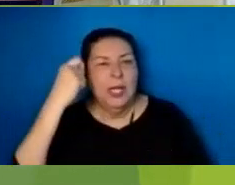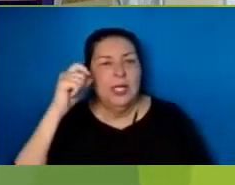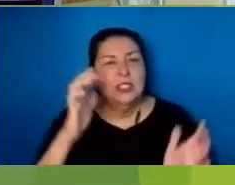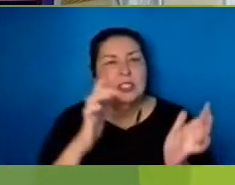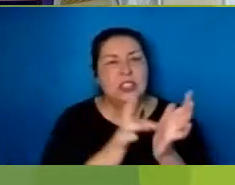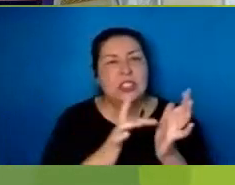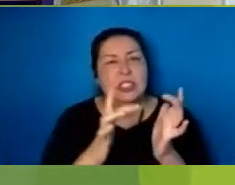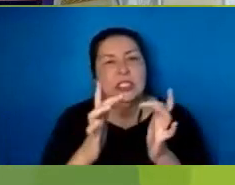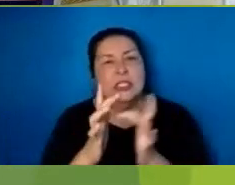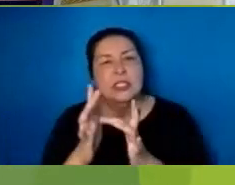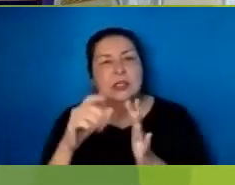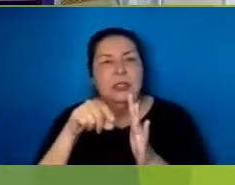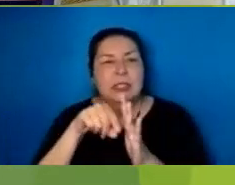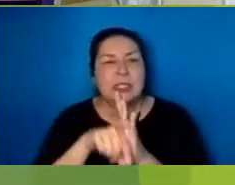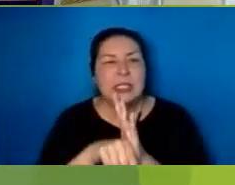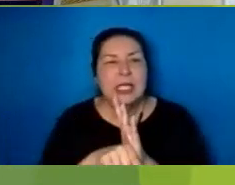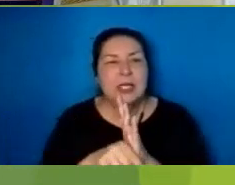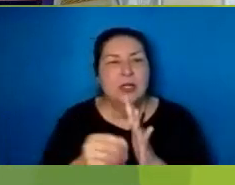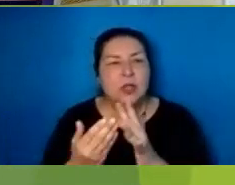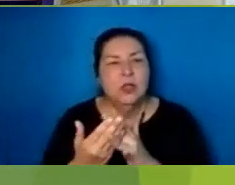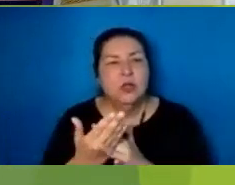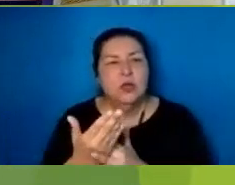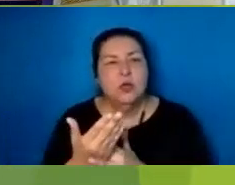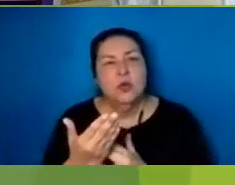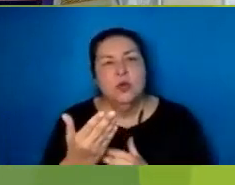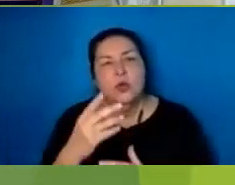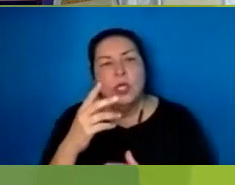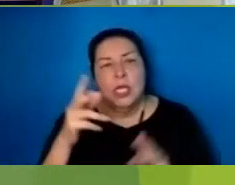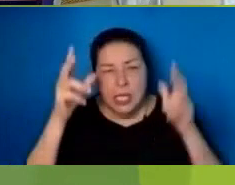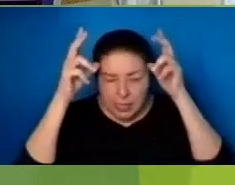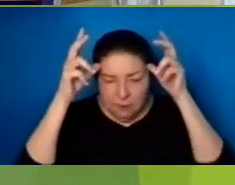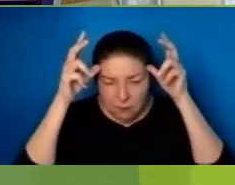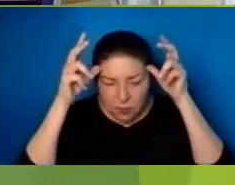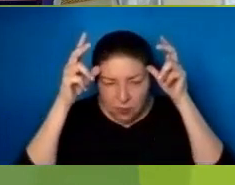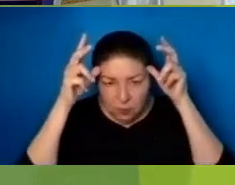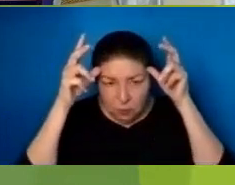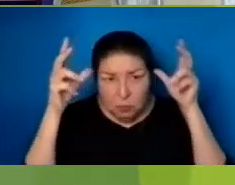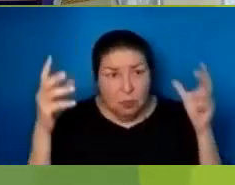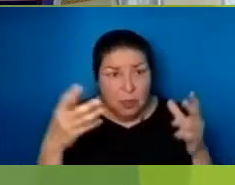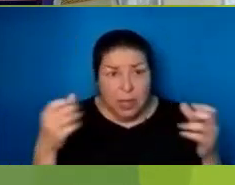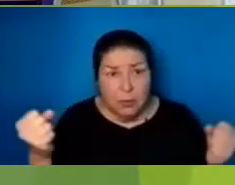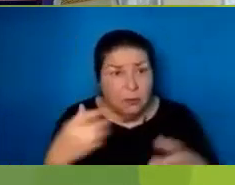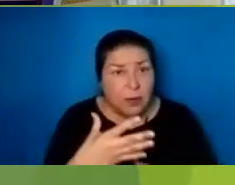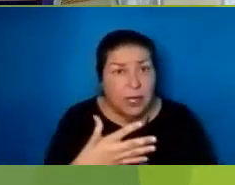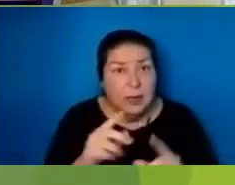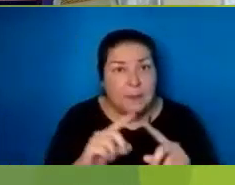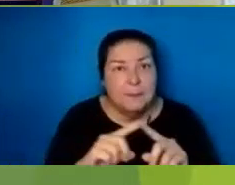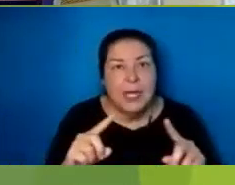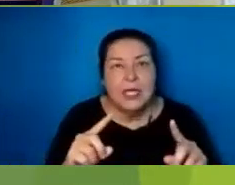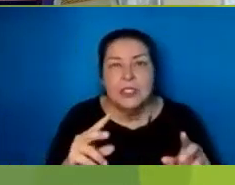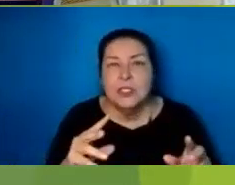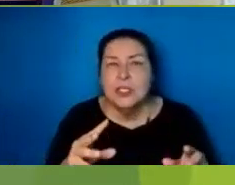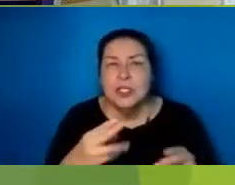evil ones feared. But short was their triumph,